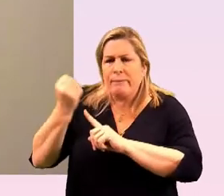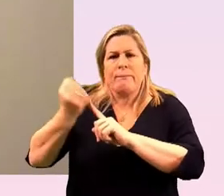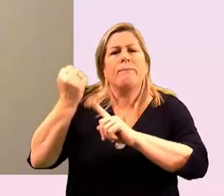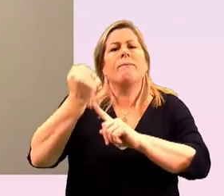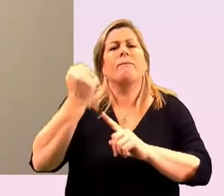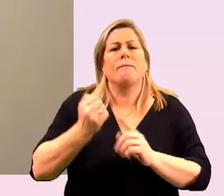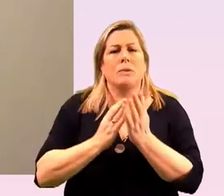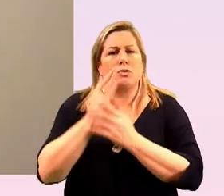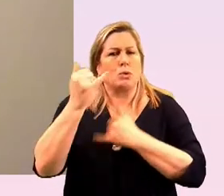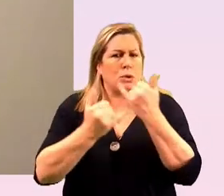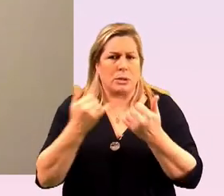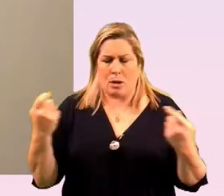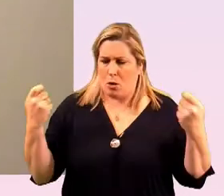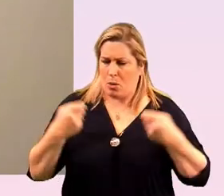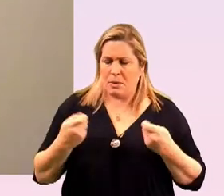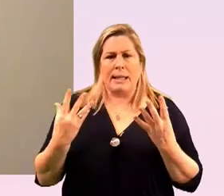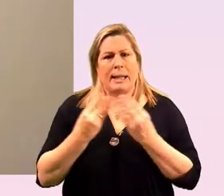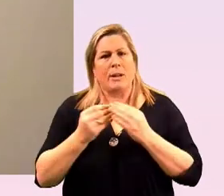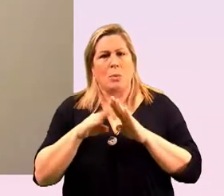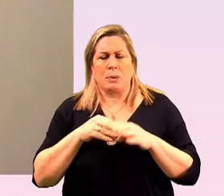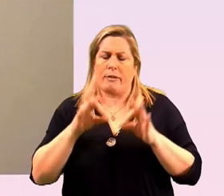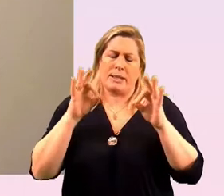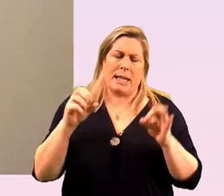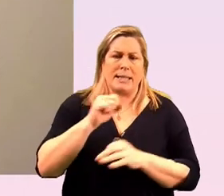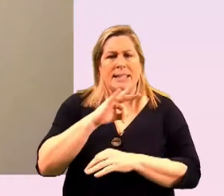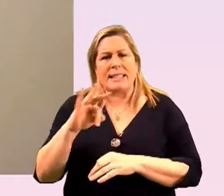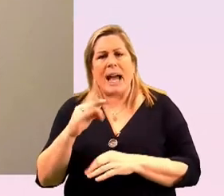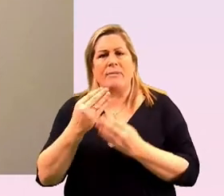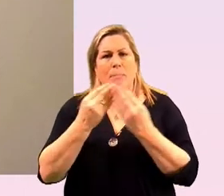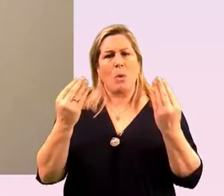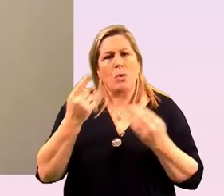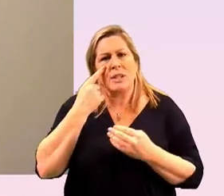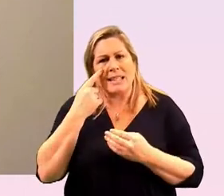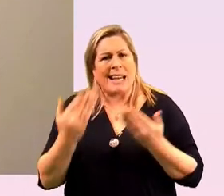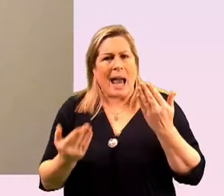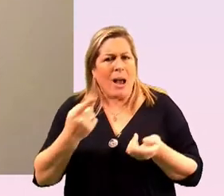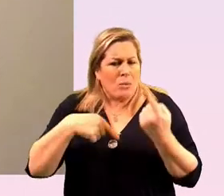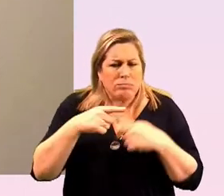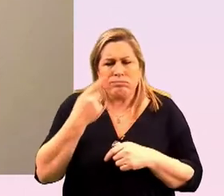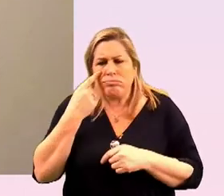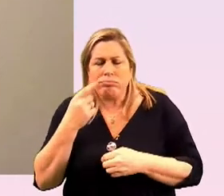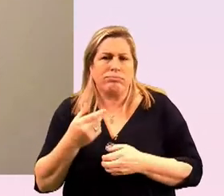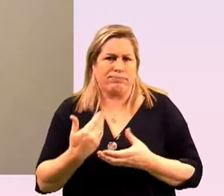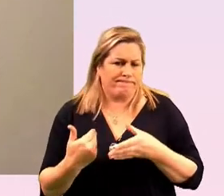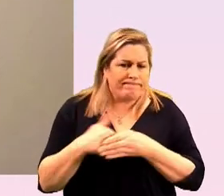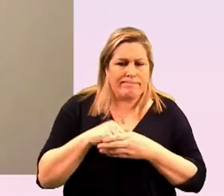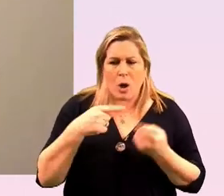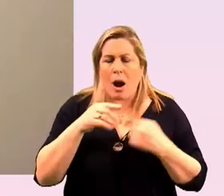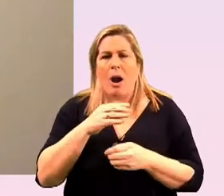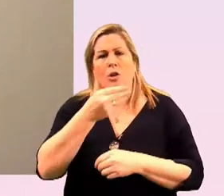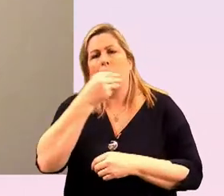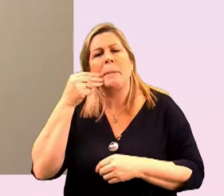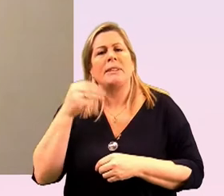together with the fantastic staff and board to look at how we can reinvigorate our commitment to lgbti